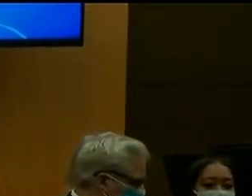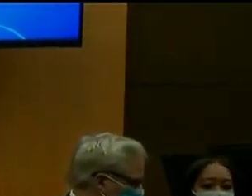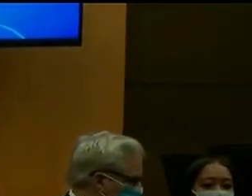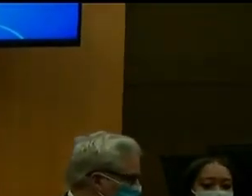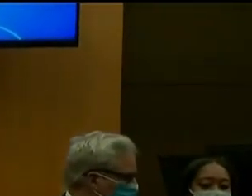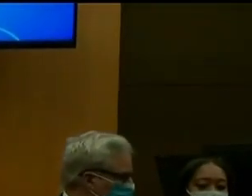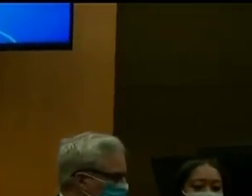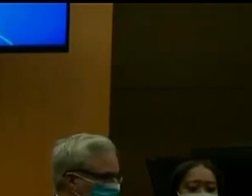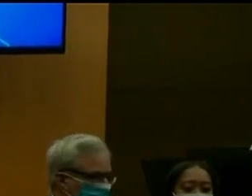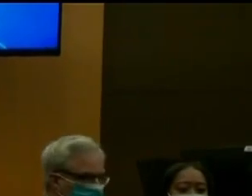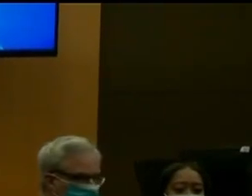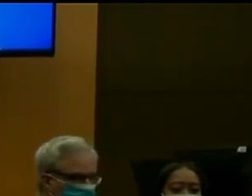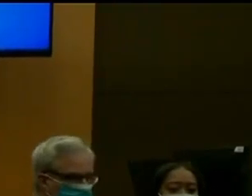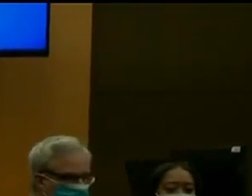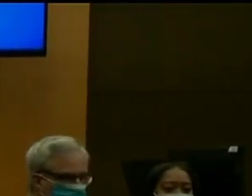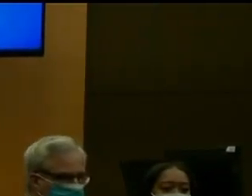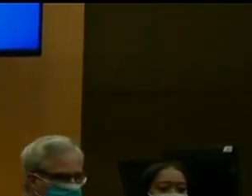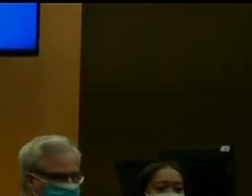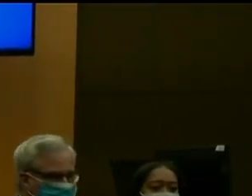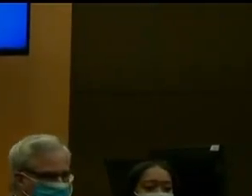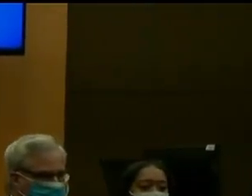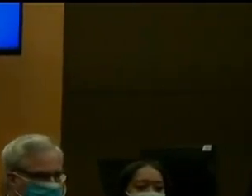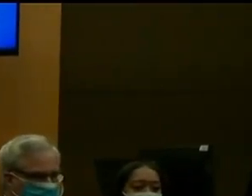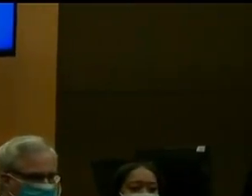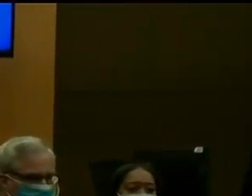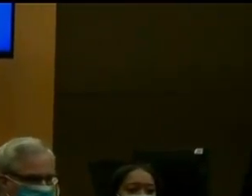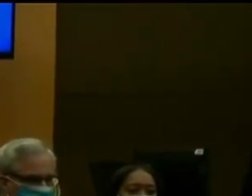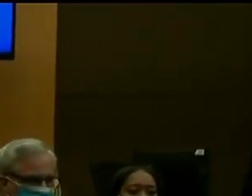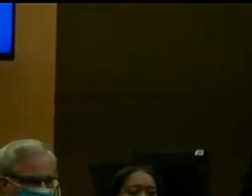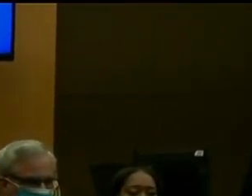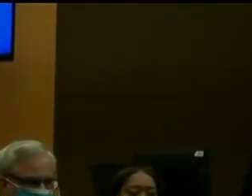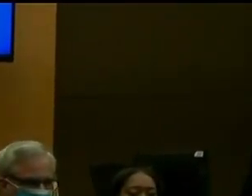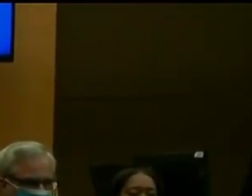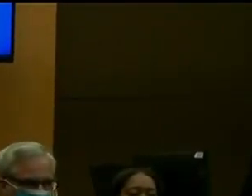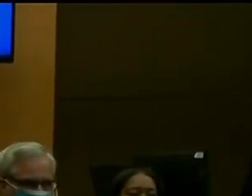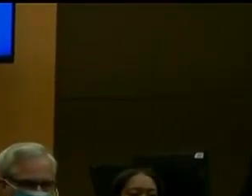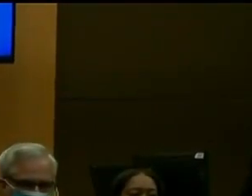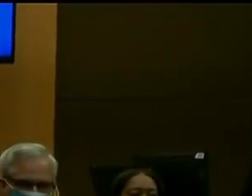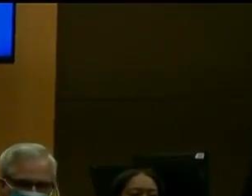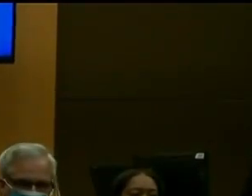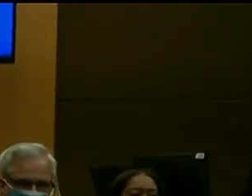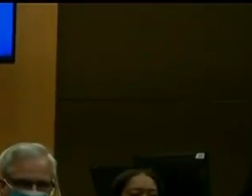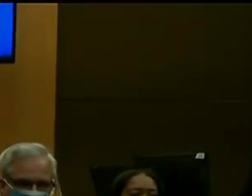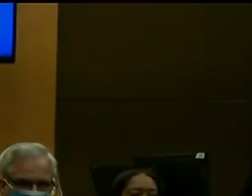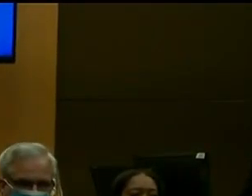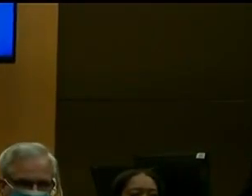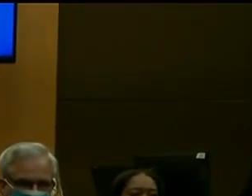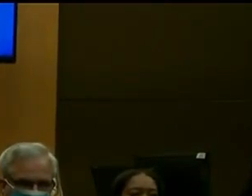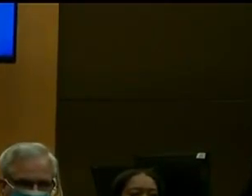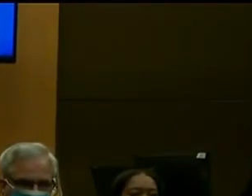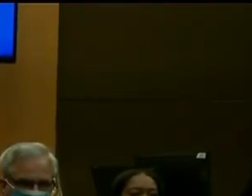two tasers that were used um we have also had an opportunity to examine the taser law